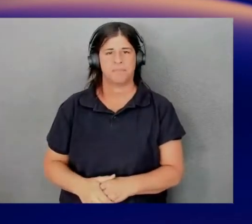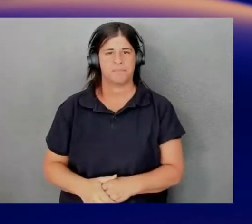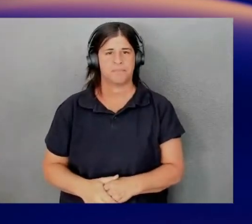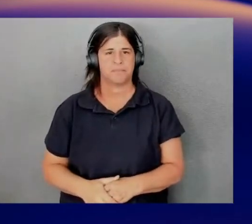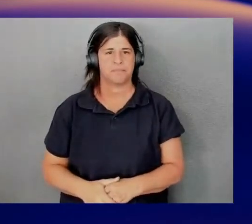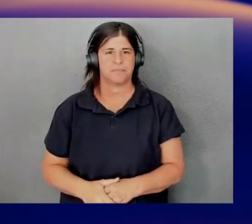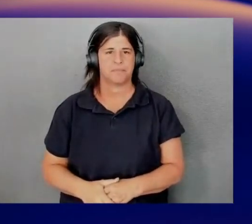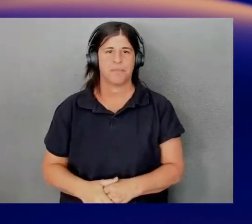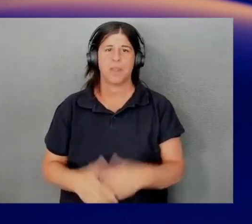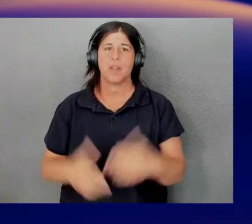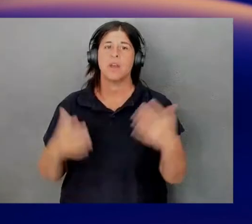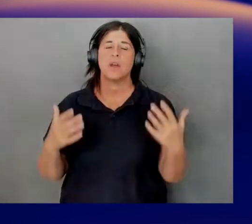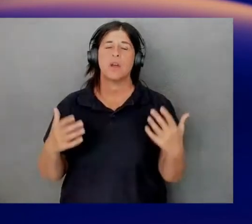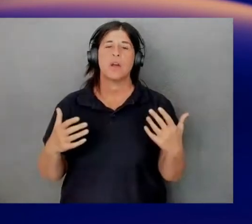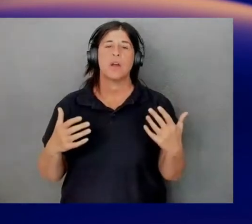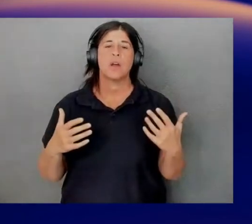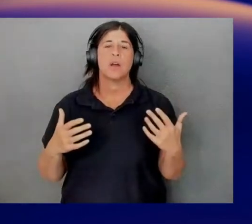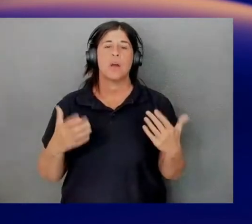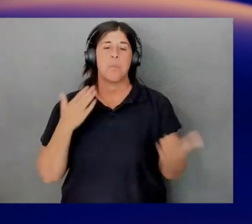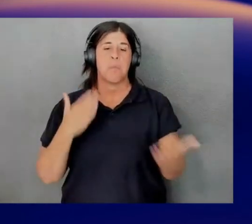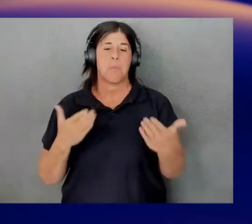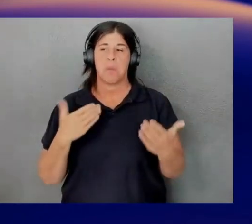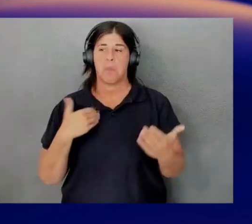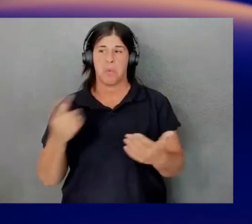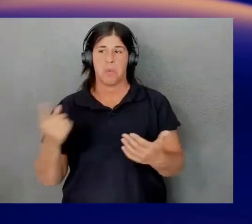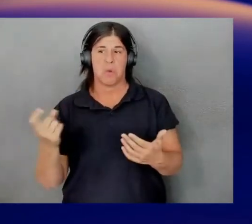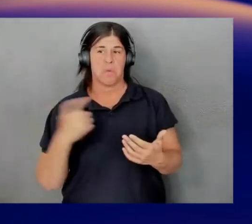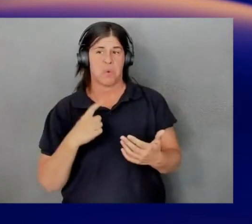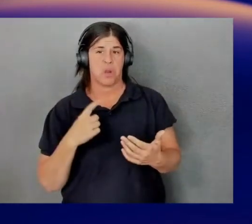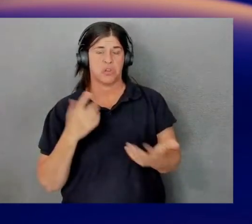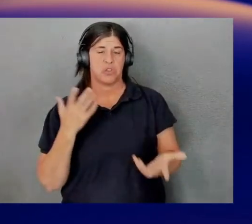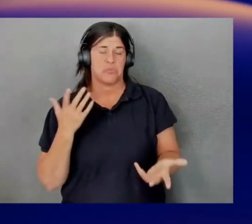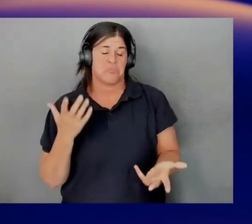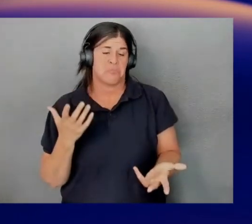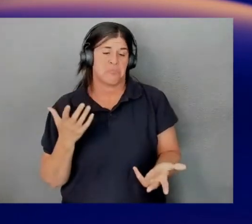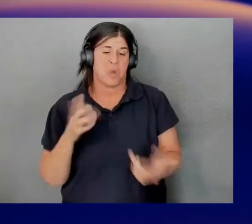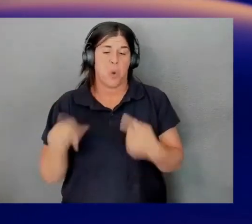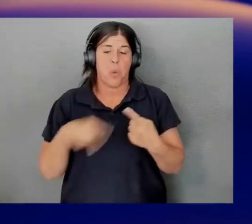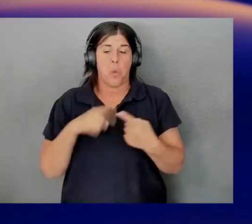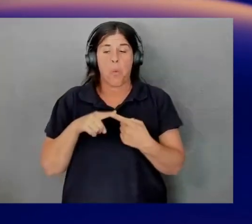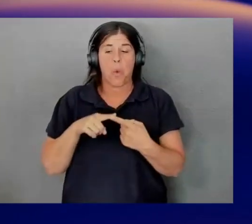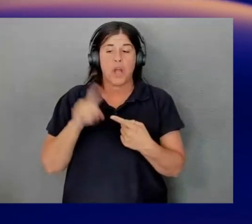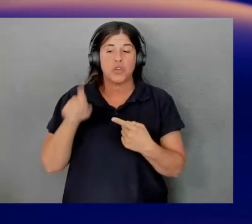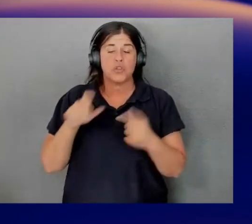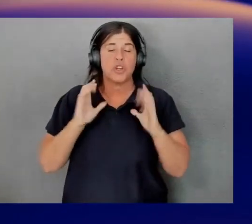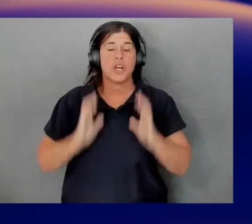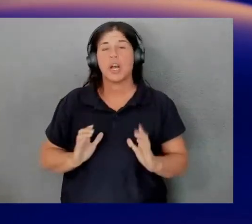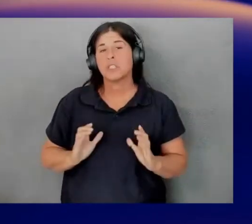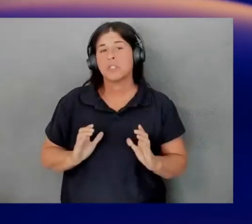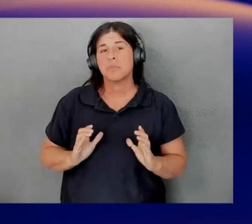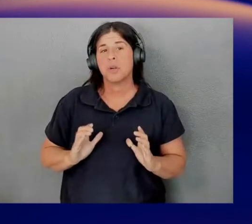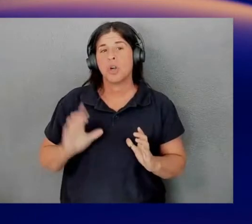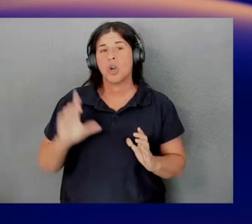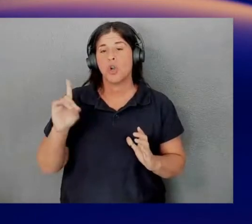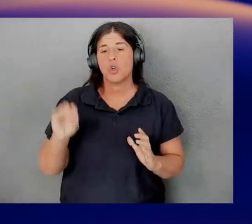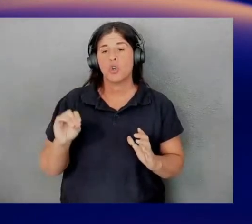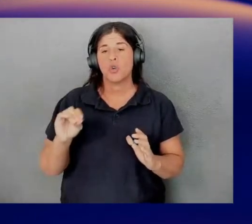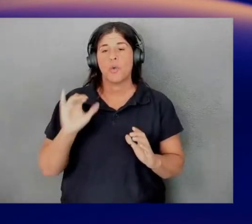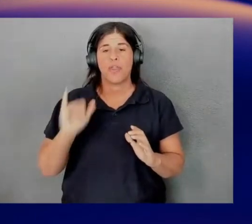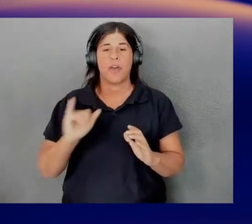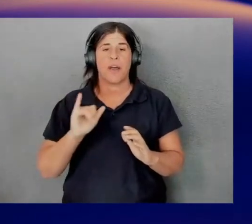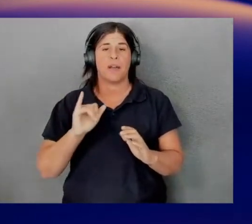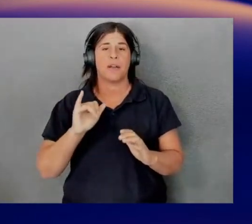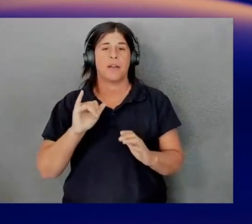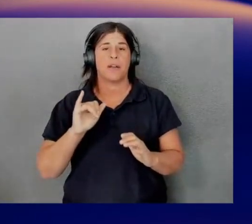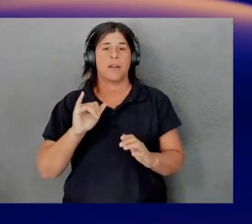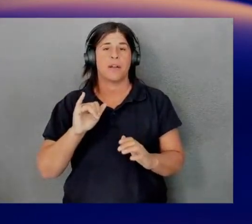So, you know, we might have a question that when should a customer do a well-architected review, right? Like, you know,